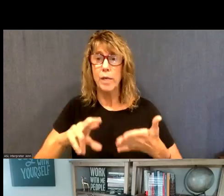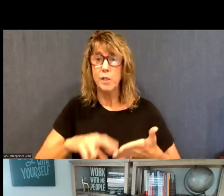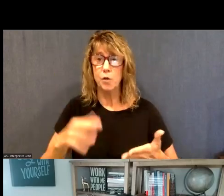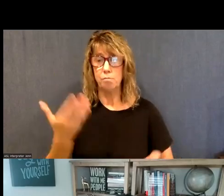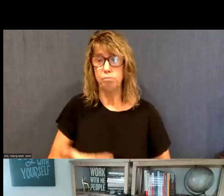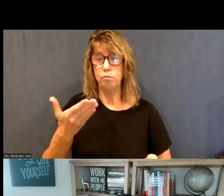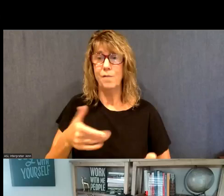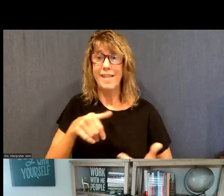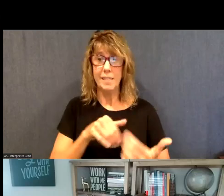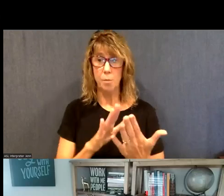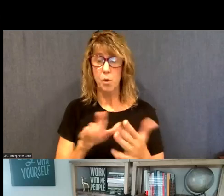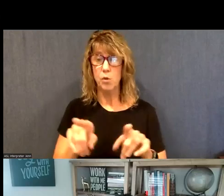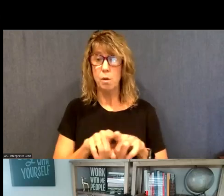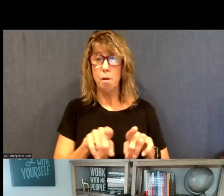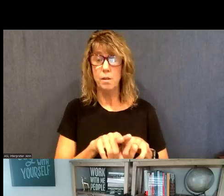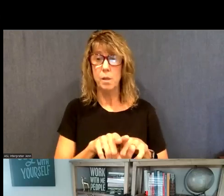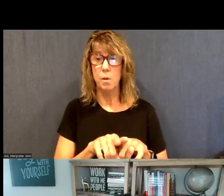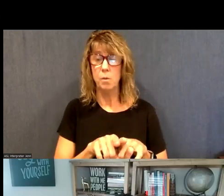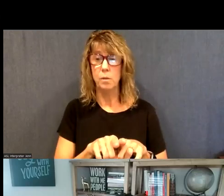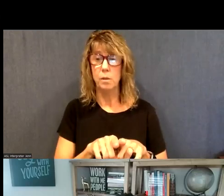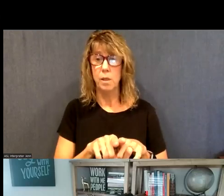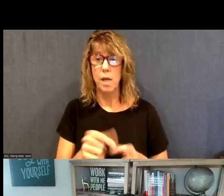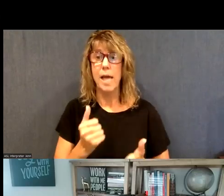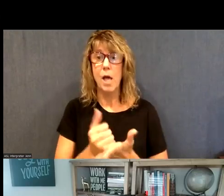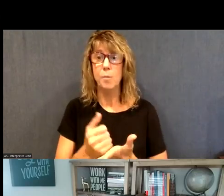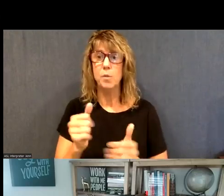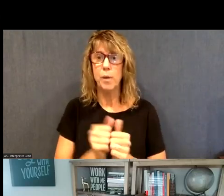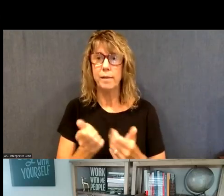that this approach also enhances the overall community well-being.